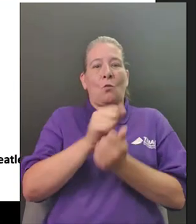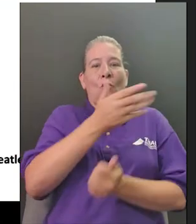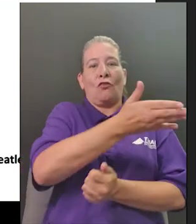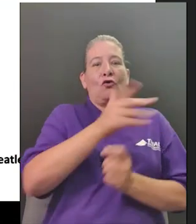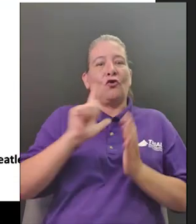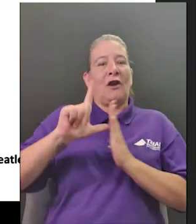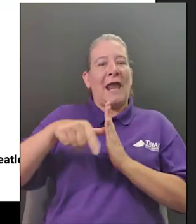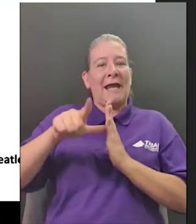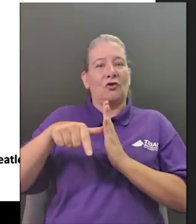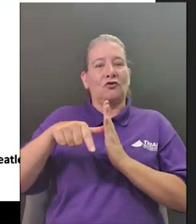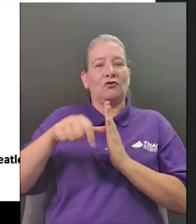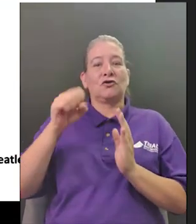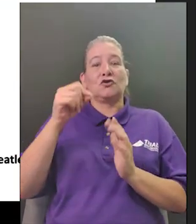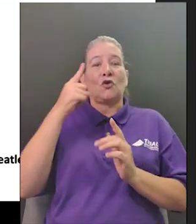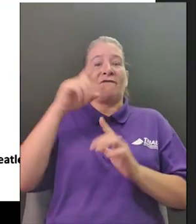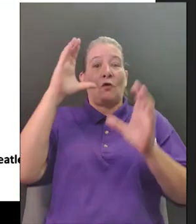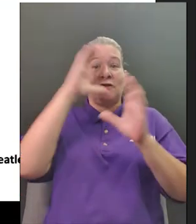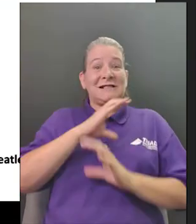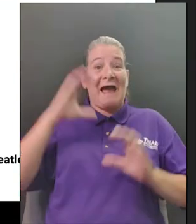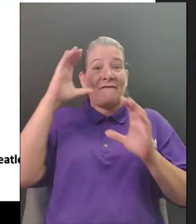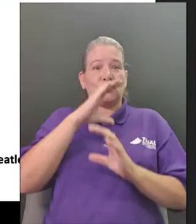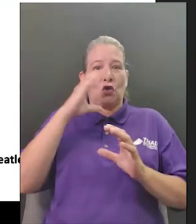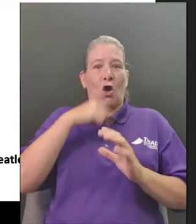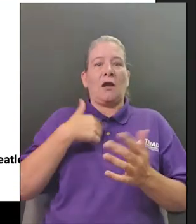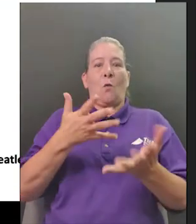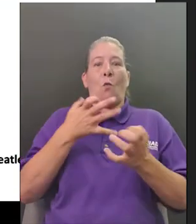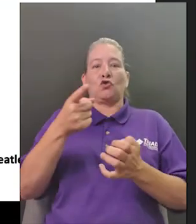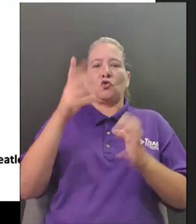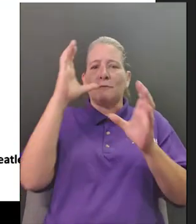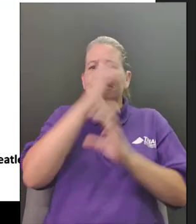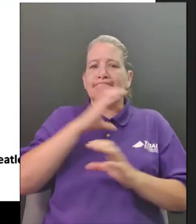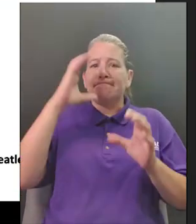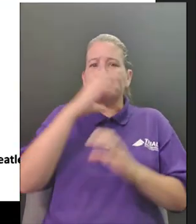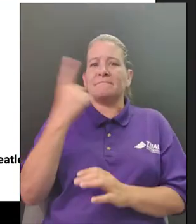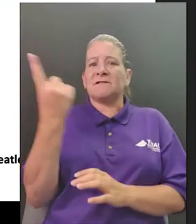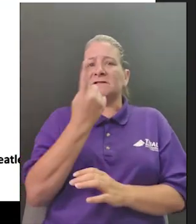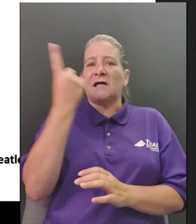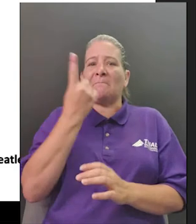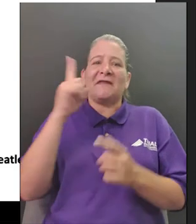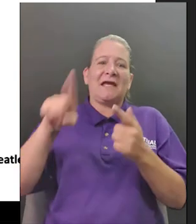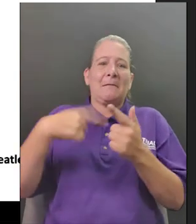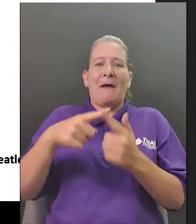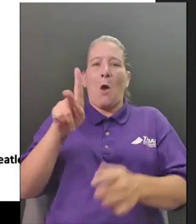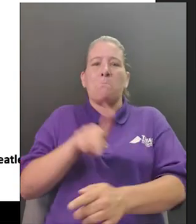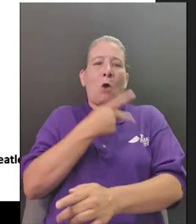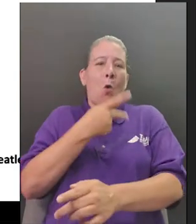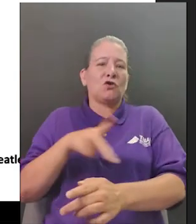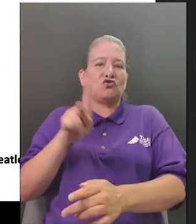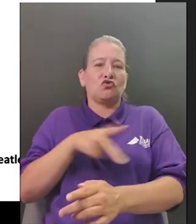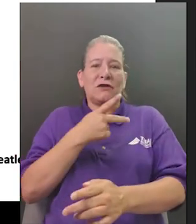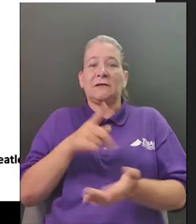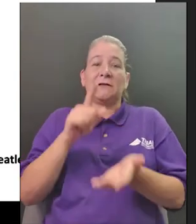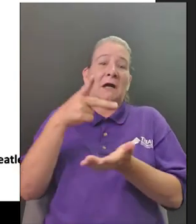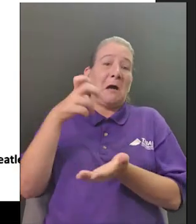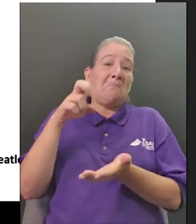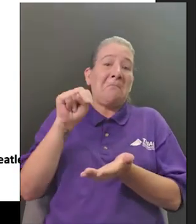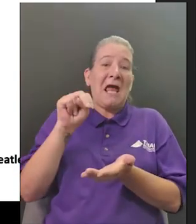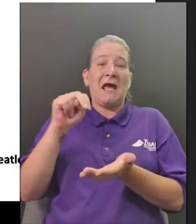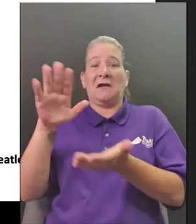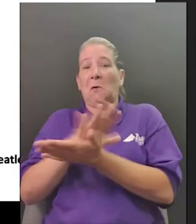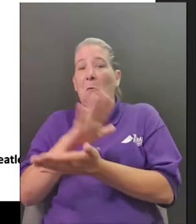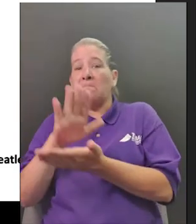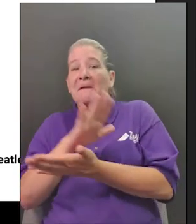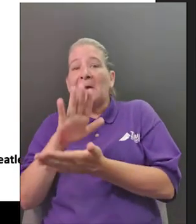and having the same liberties that the people the colonists of the united states were asking for